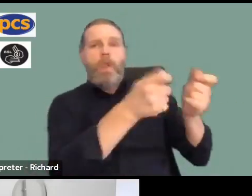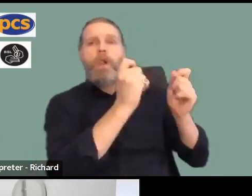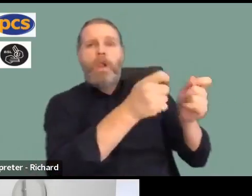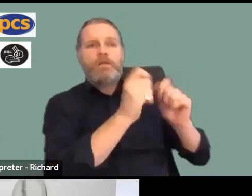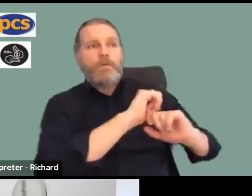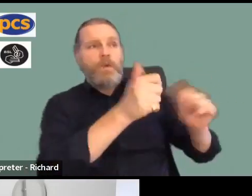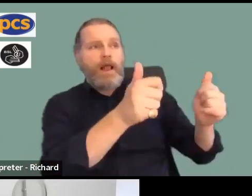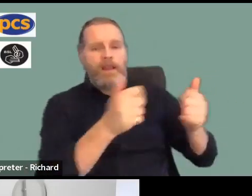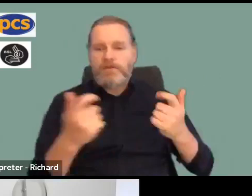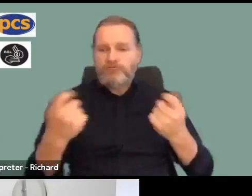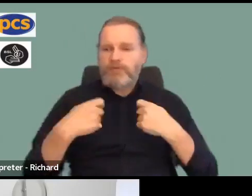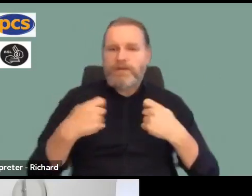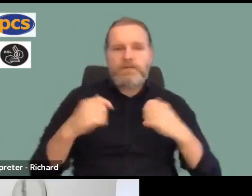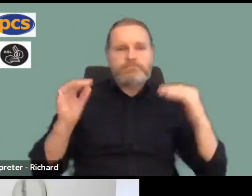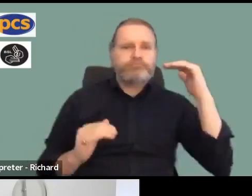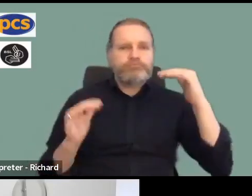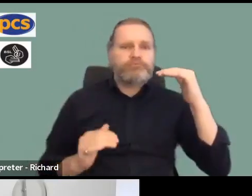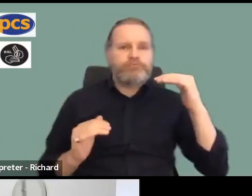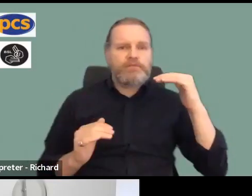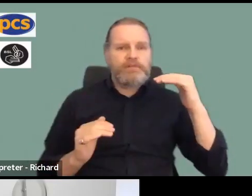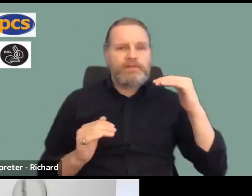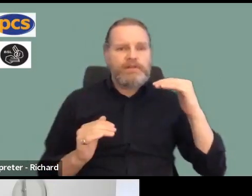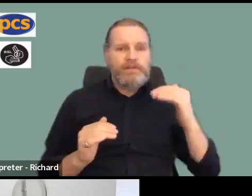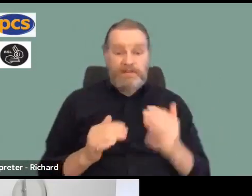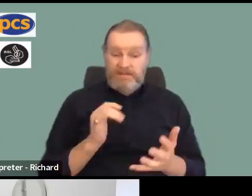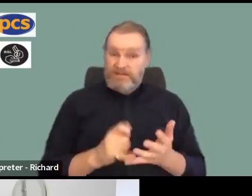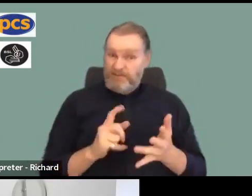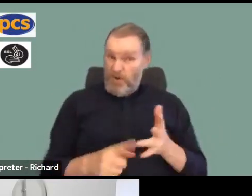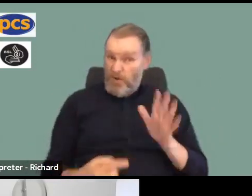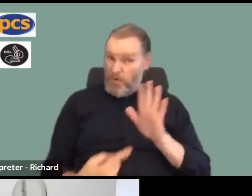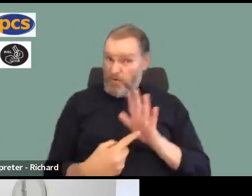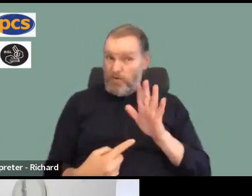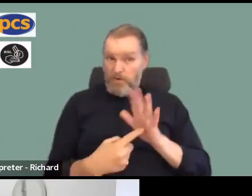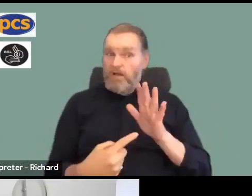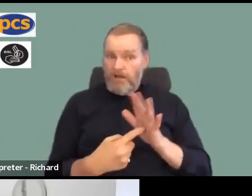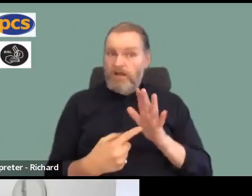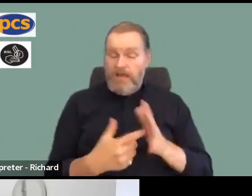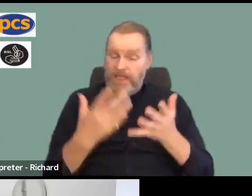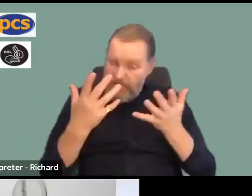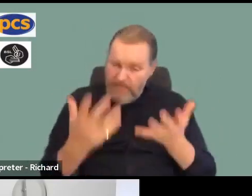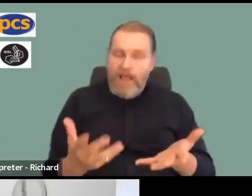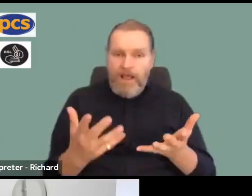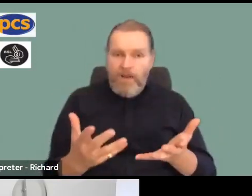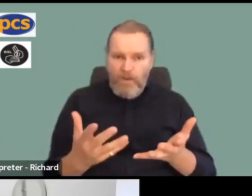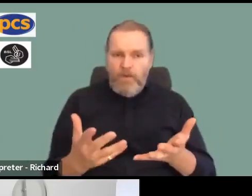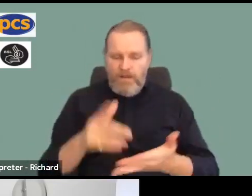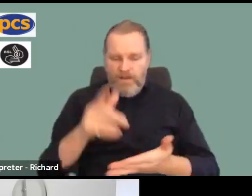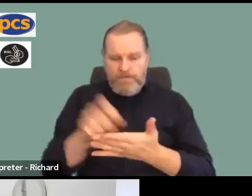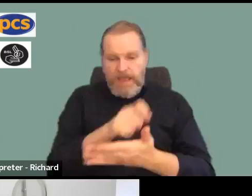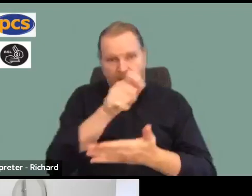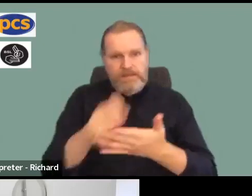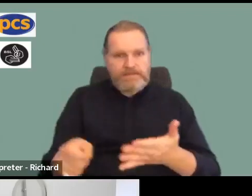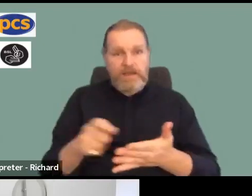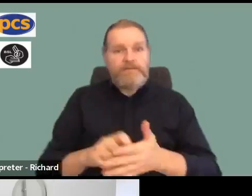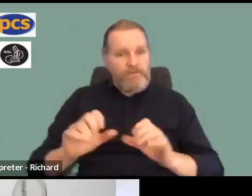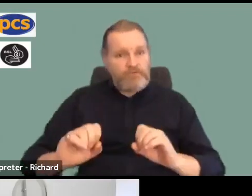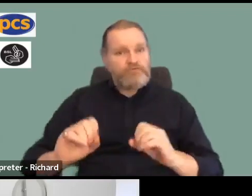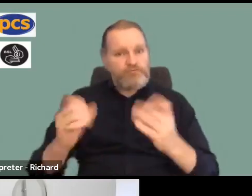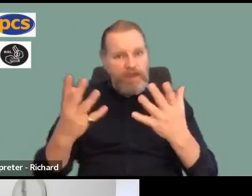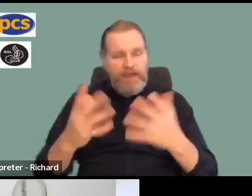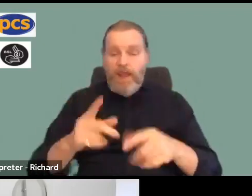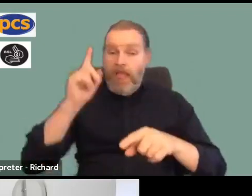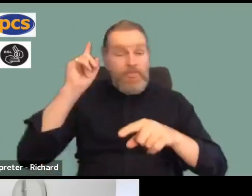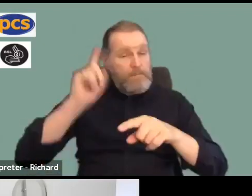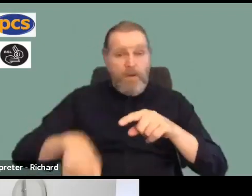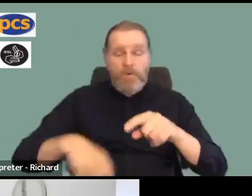given to civil servants. So it is without doubt in our view, this is the most important ballot we have ever had in this union's